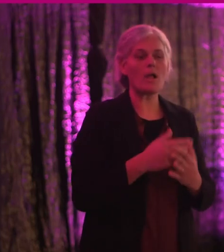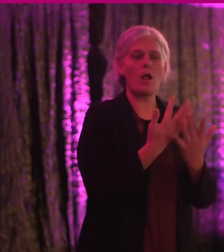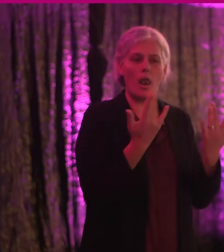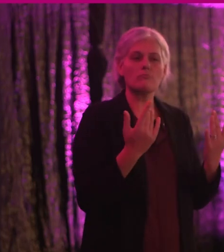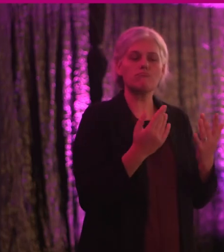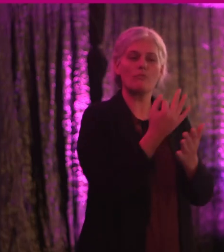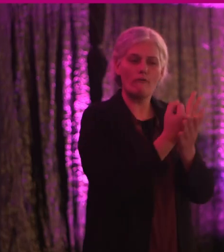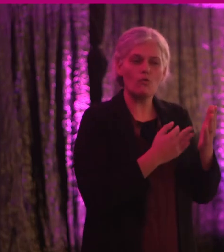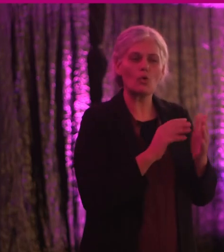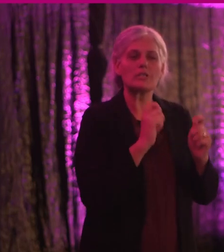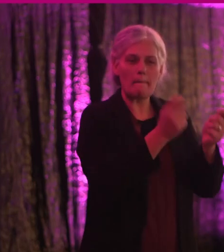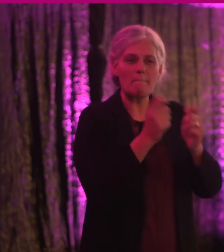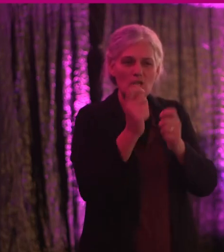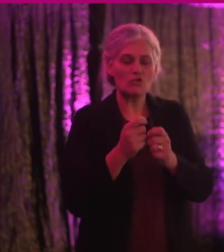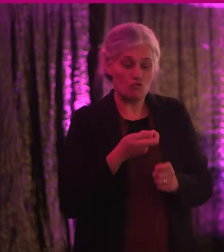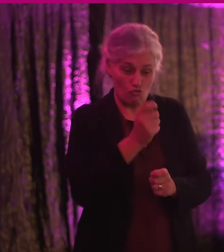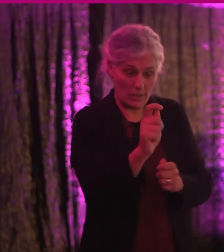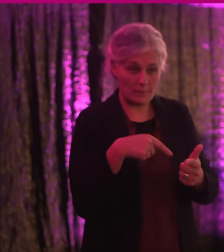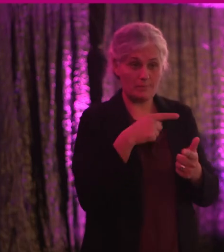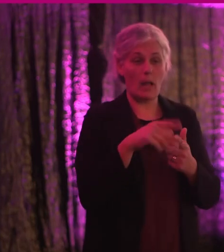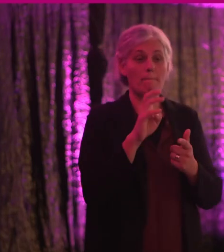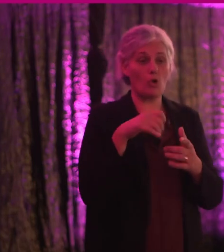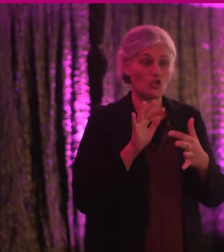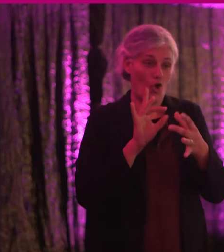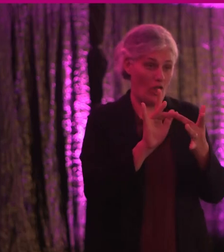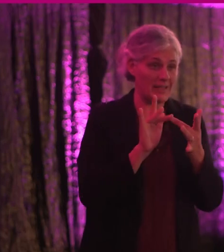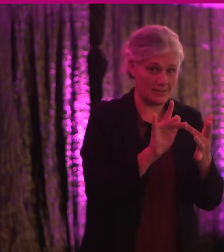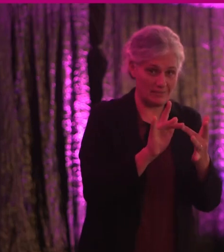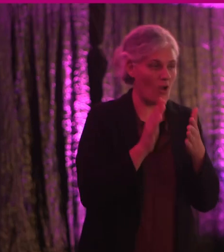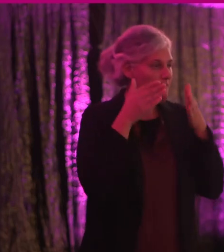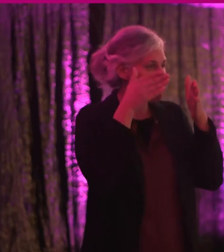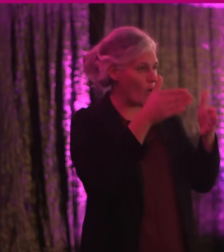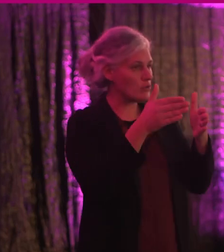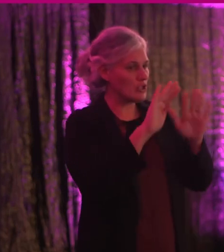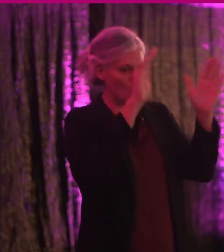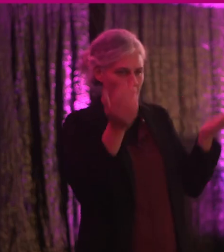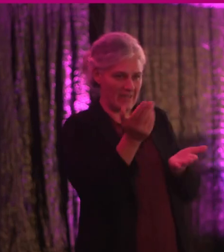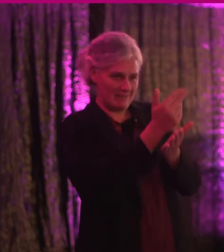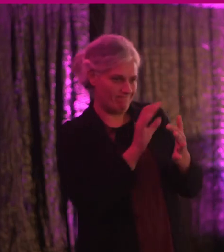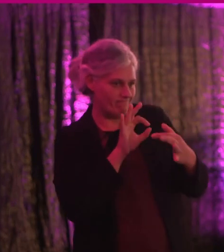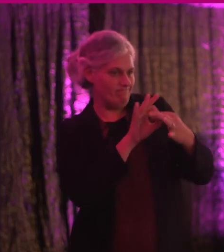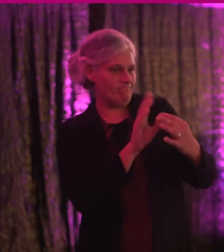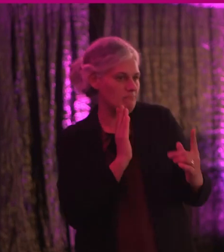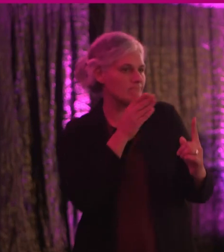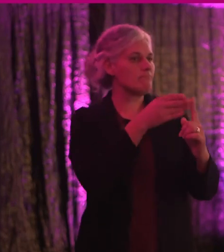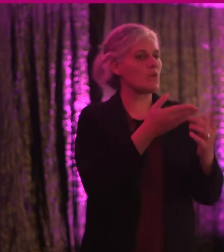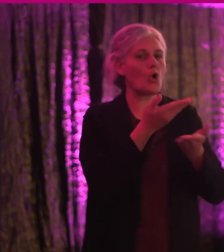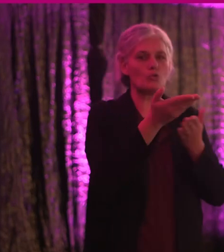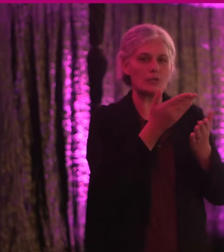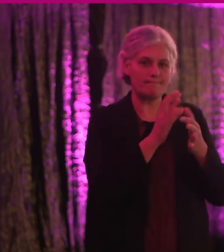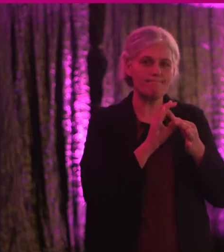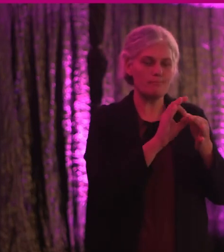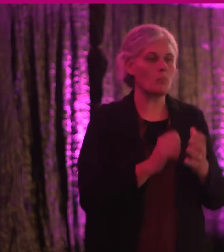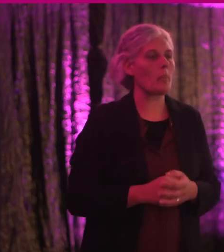submissions in relation to transport, including bus connects, focusing on taking a universal design approach to those consultations.